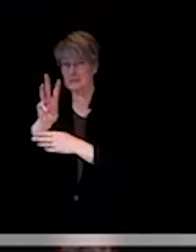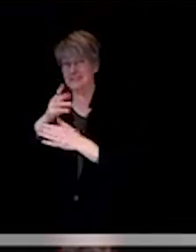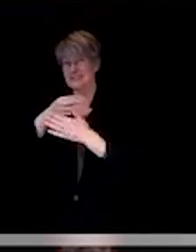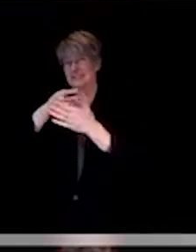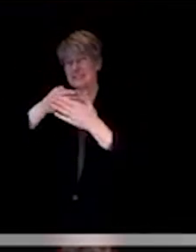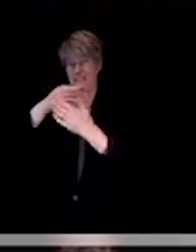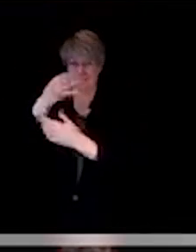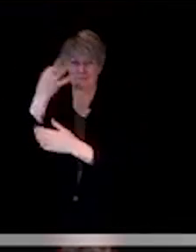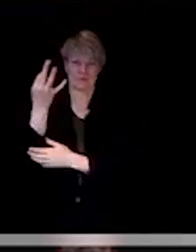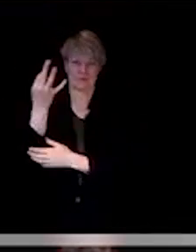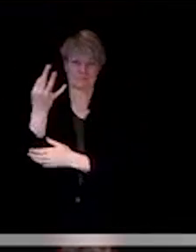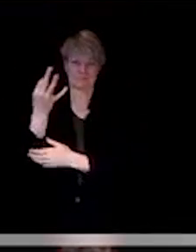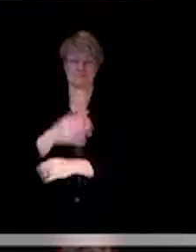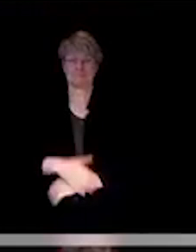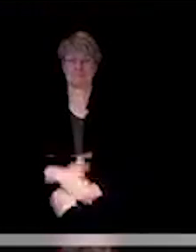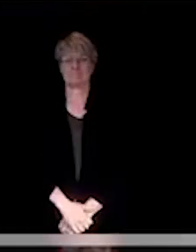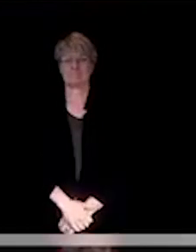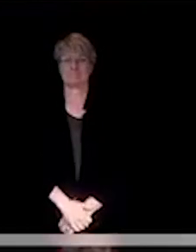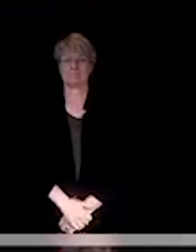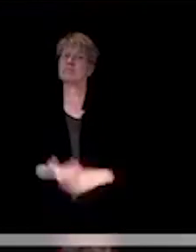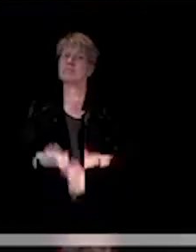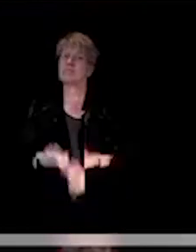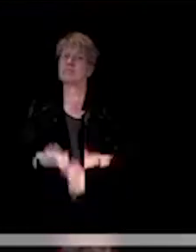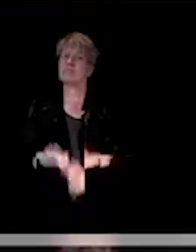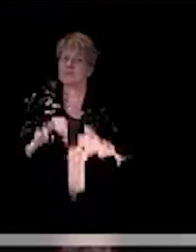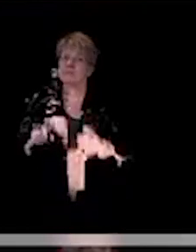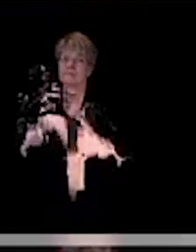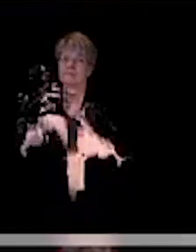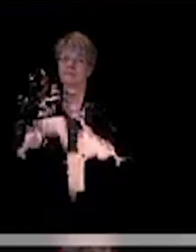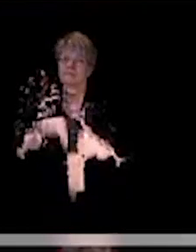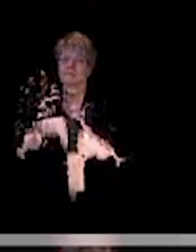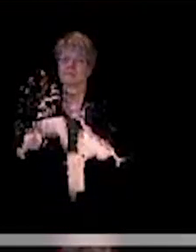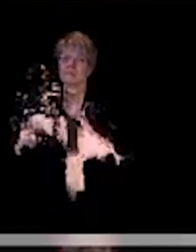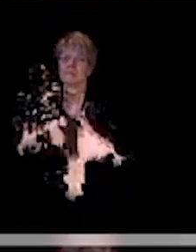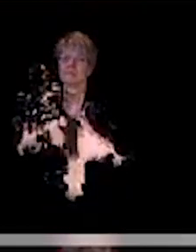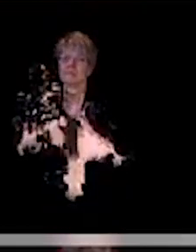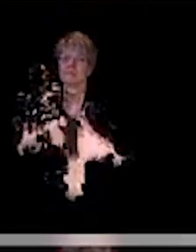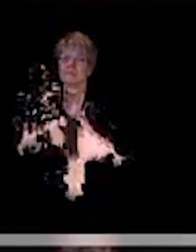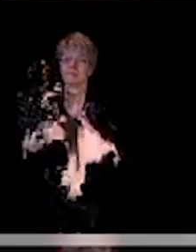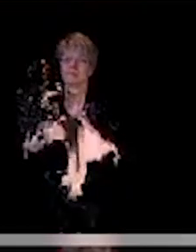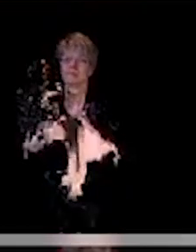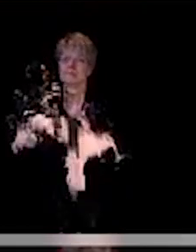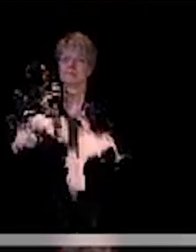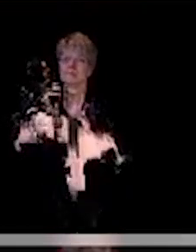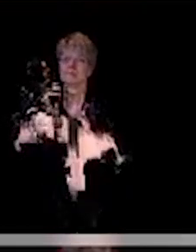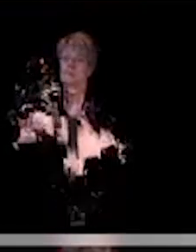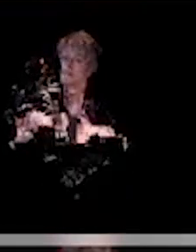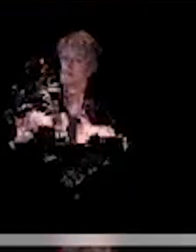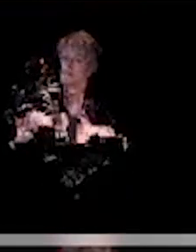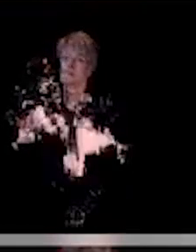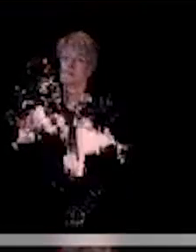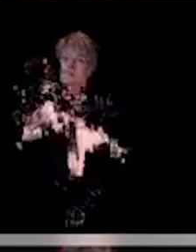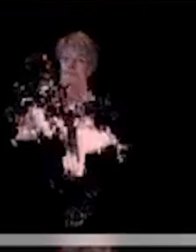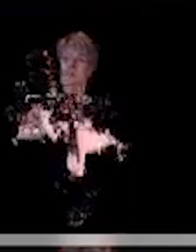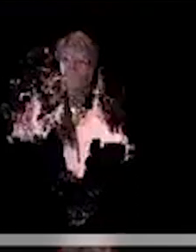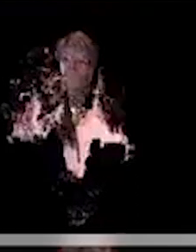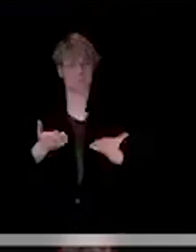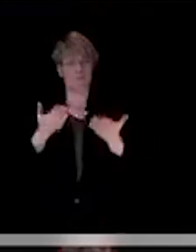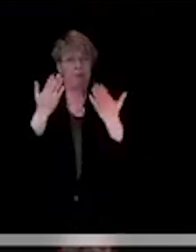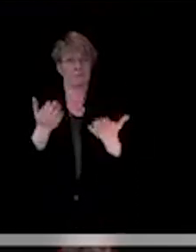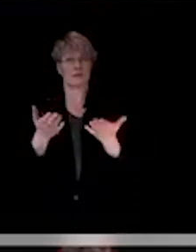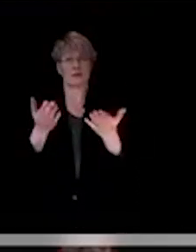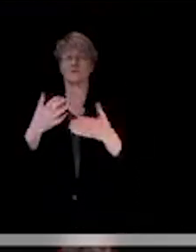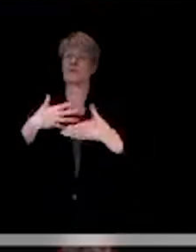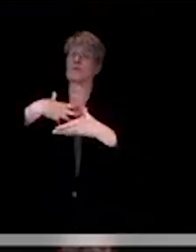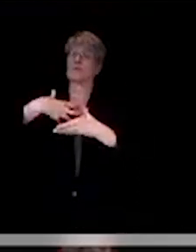the latest information. And really, the recommendation is if you are out and about and you cannot ensure physical distancing,